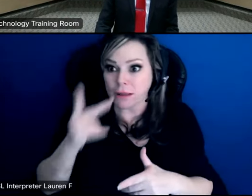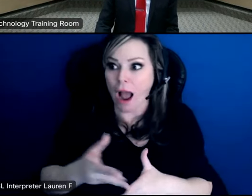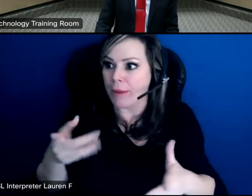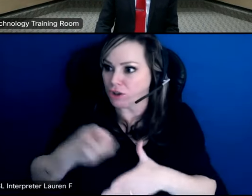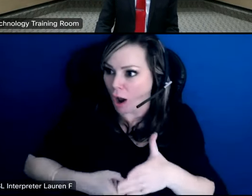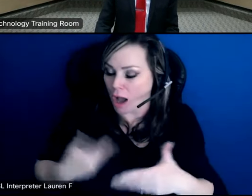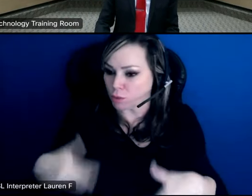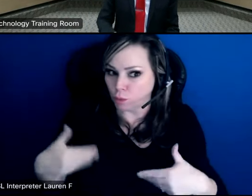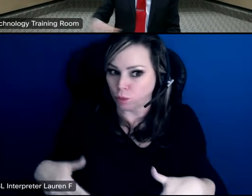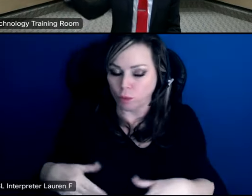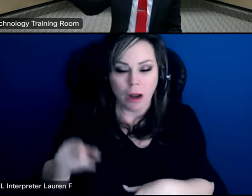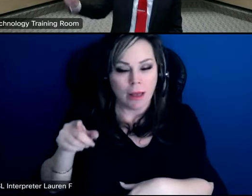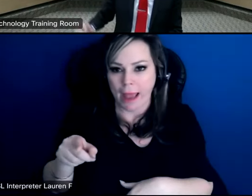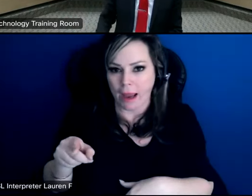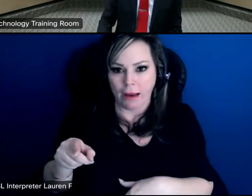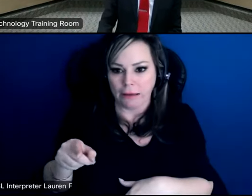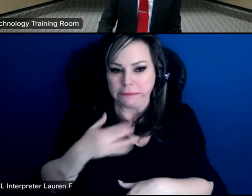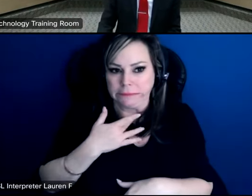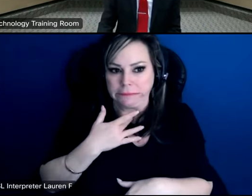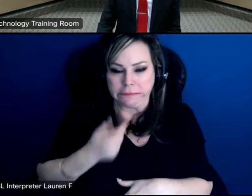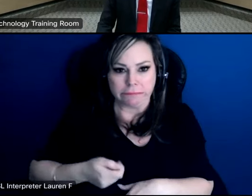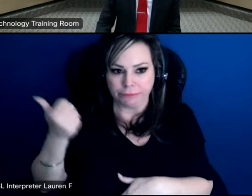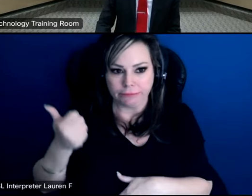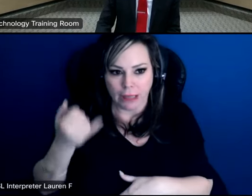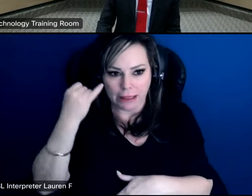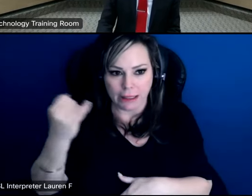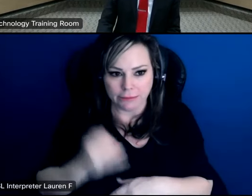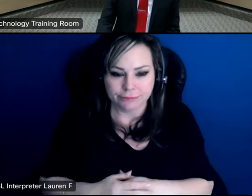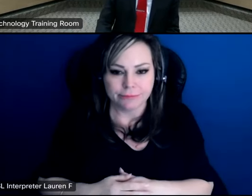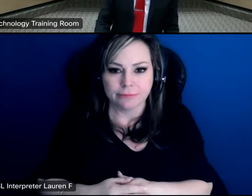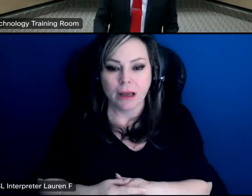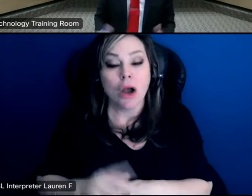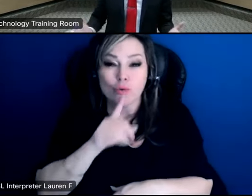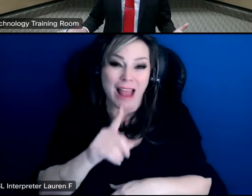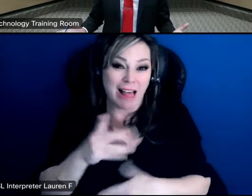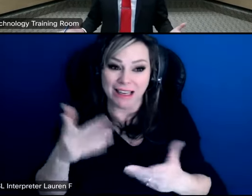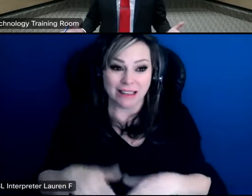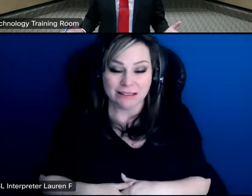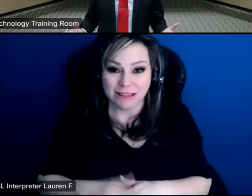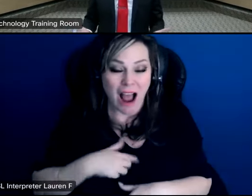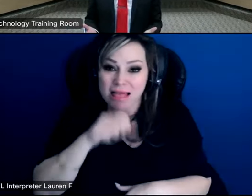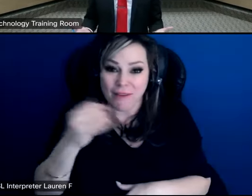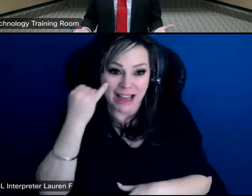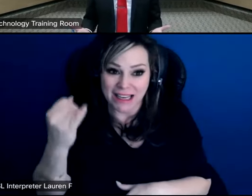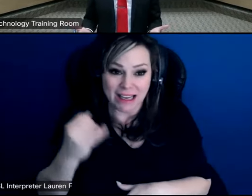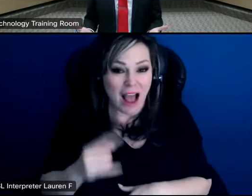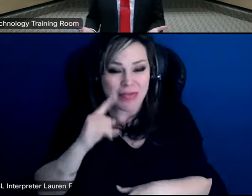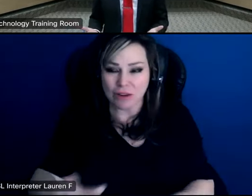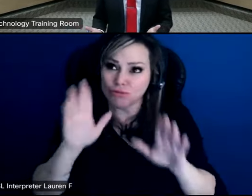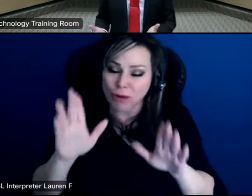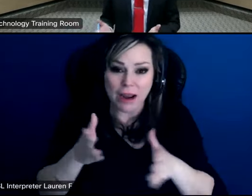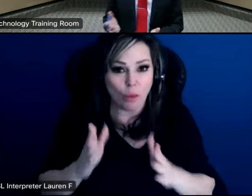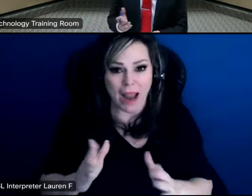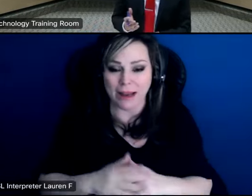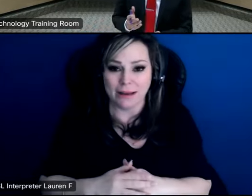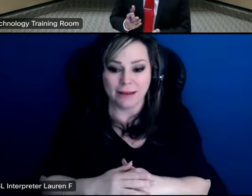cost them and they just tossed it aside the reality is i i love the idea i think that would be a great way